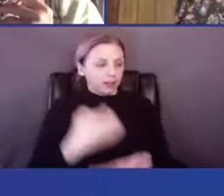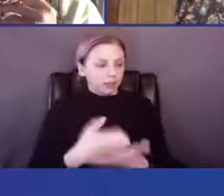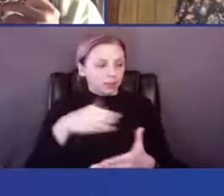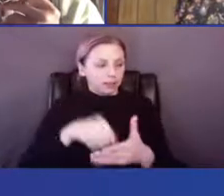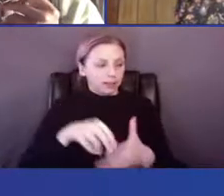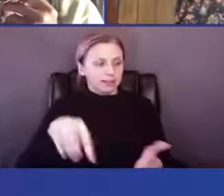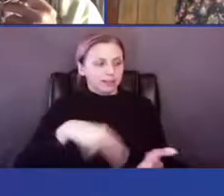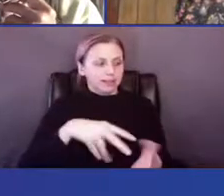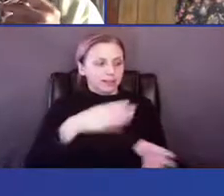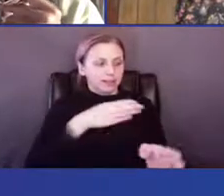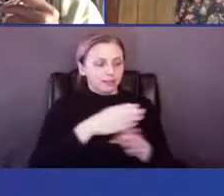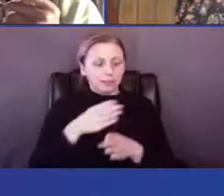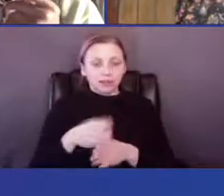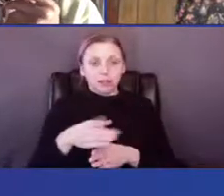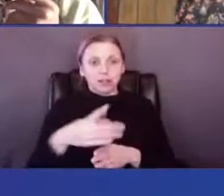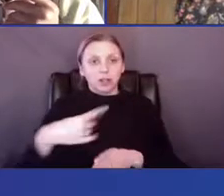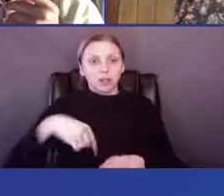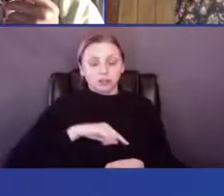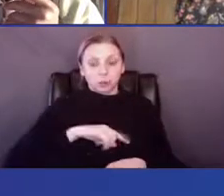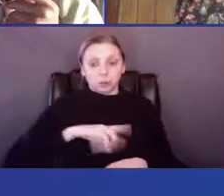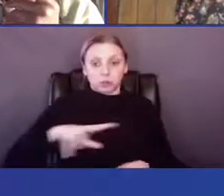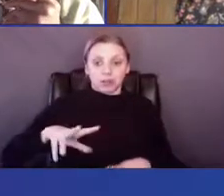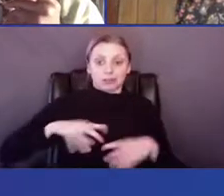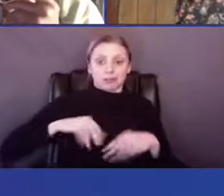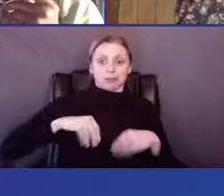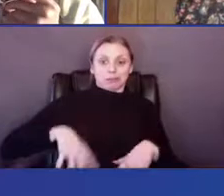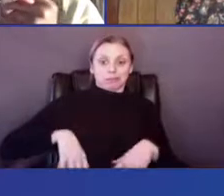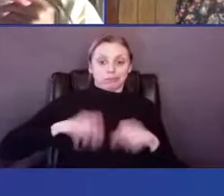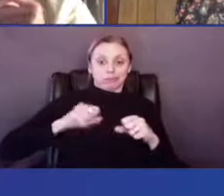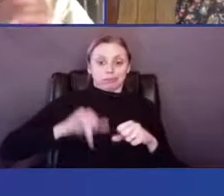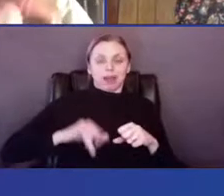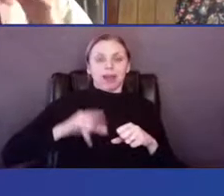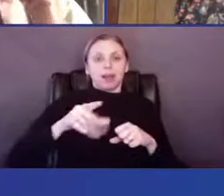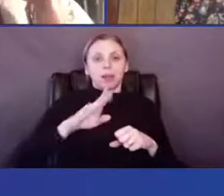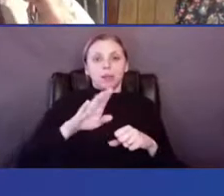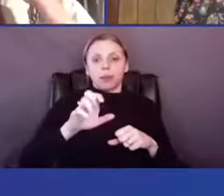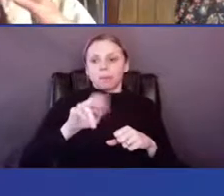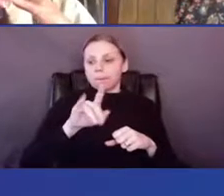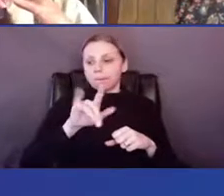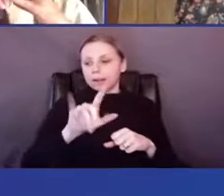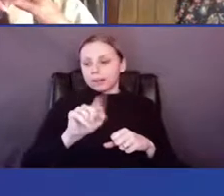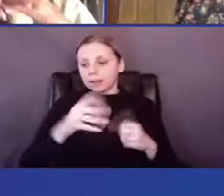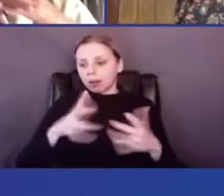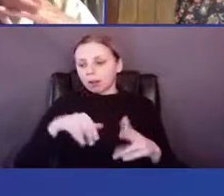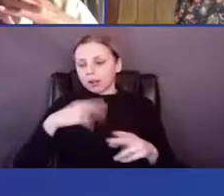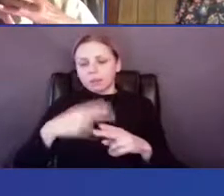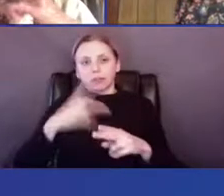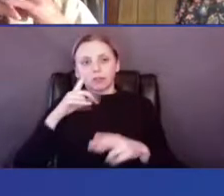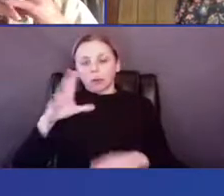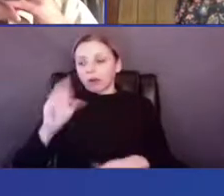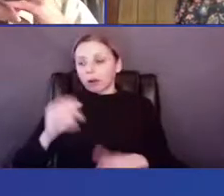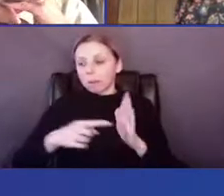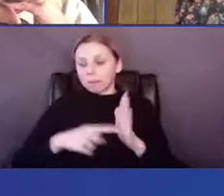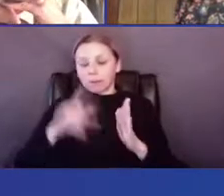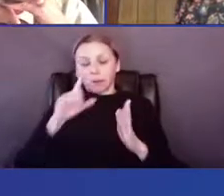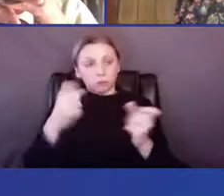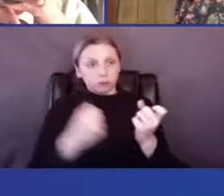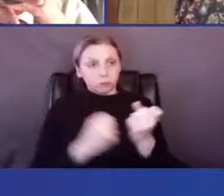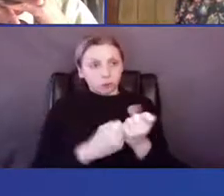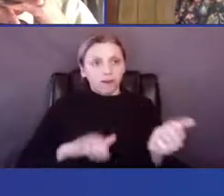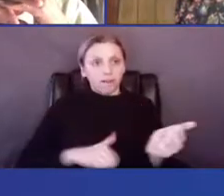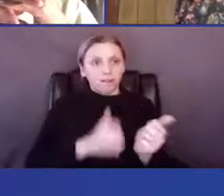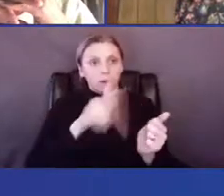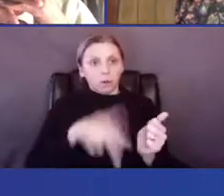erosion that Benedict is mentioning of the company model of, of support. And then my question, I just a follow-up question.